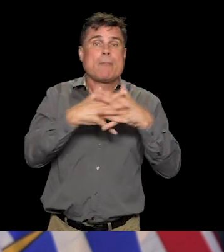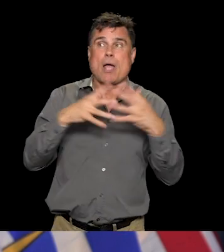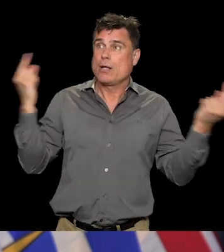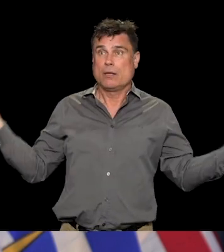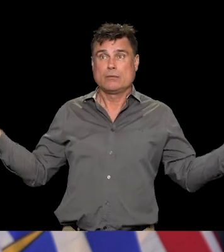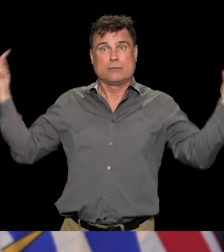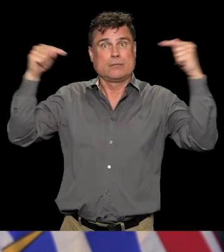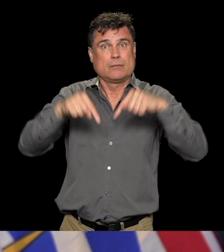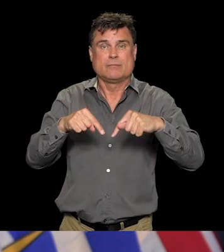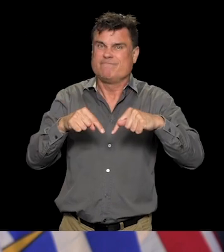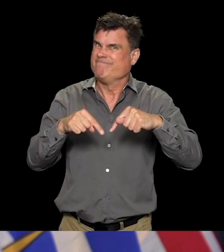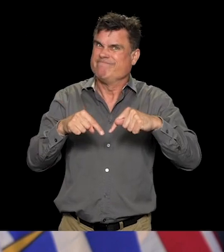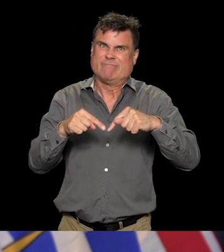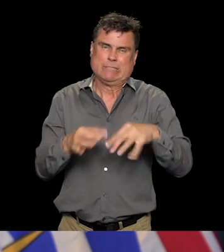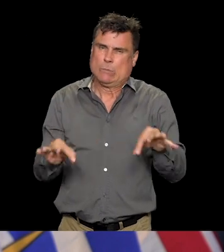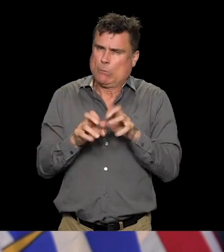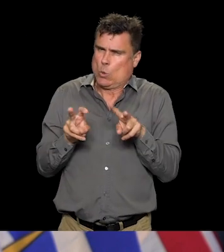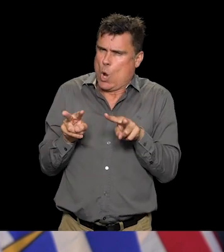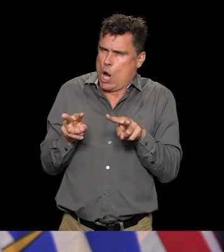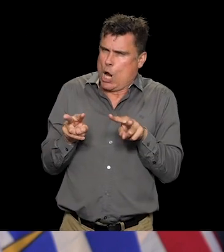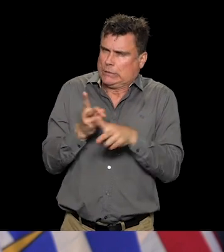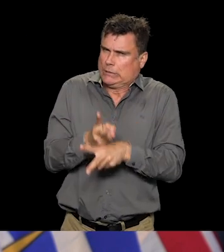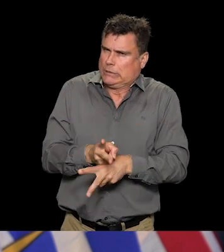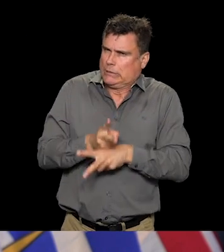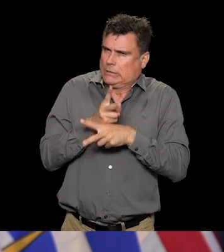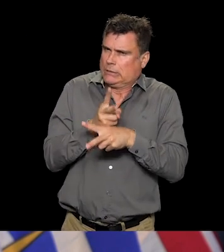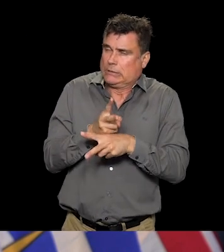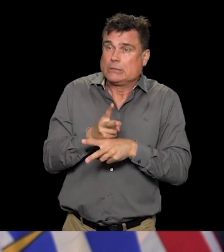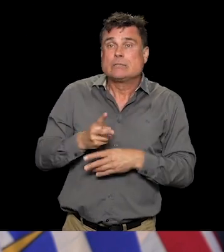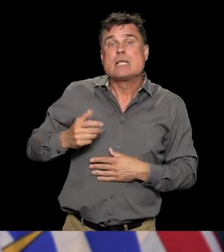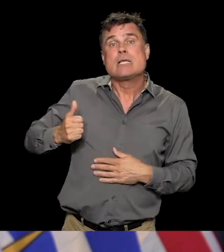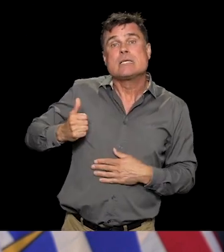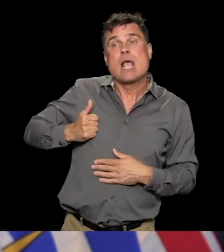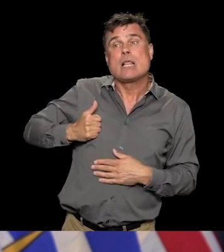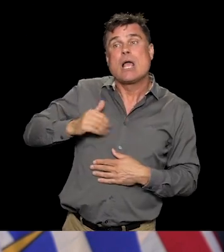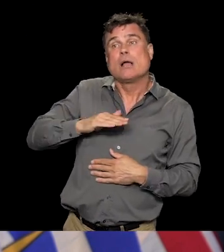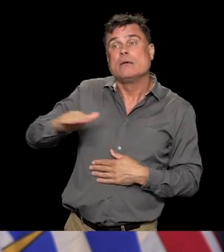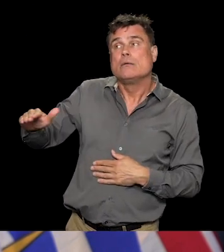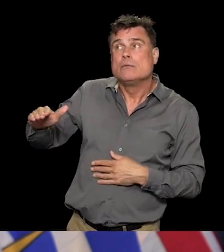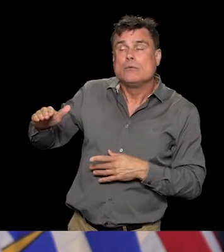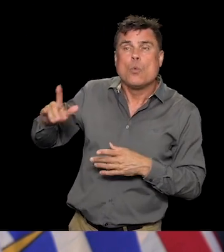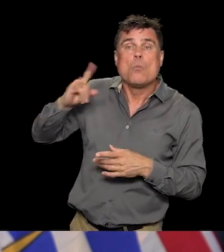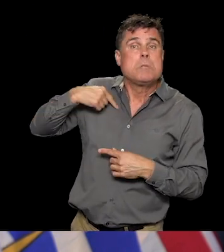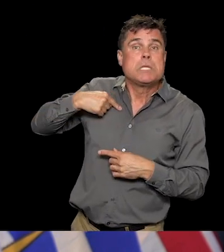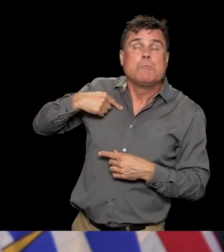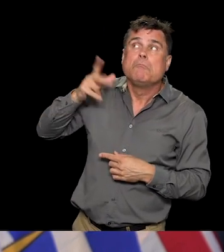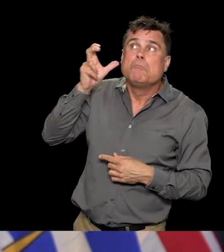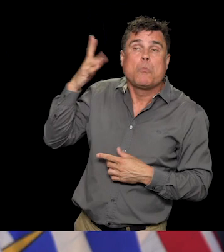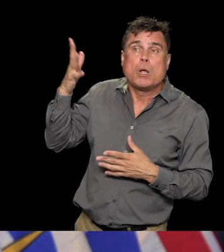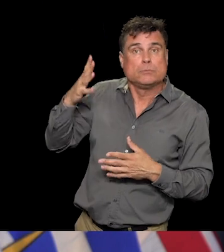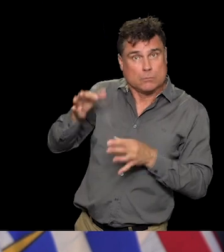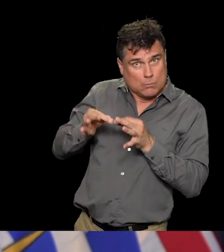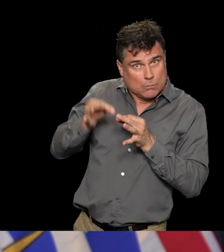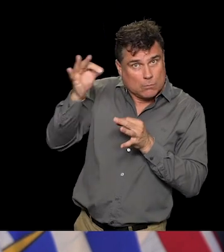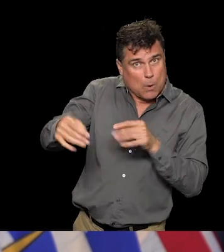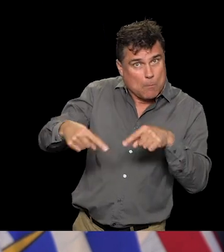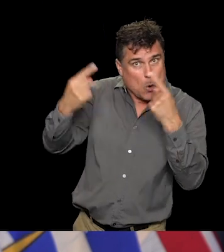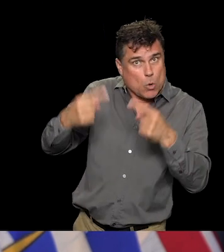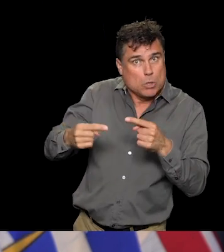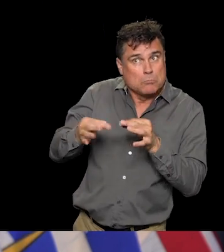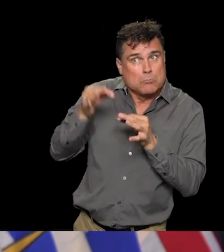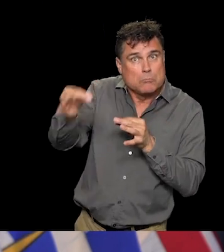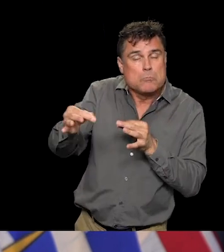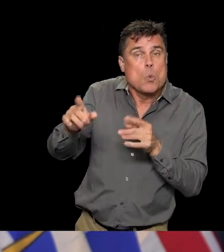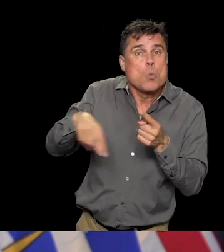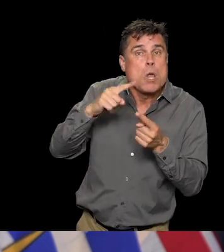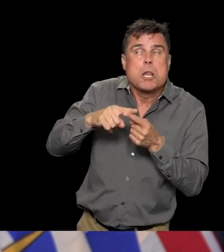the extension yet, but I think we need to be very cautious about allowing people who are here as tourists coming across